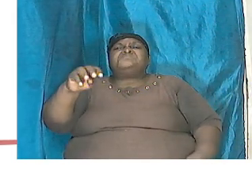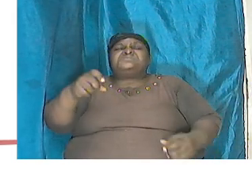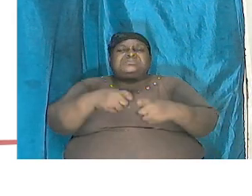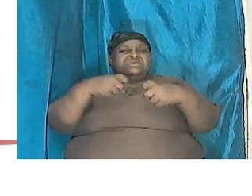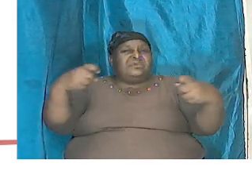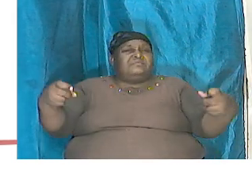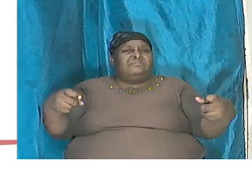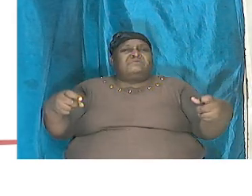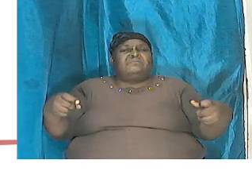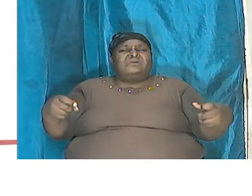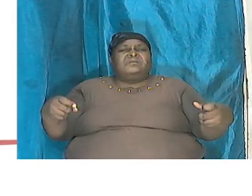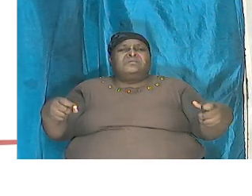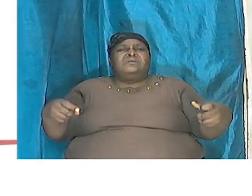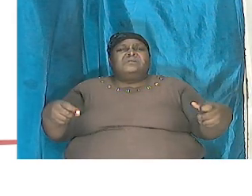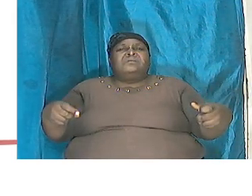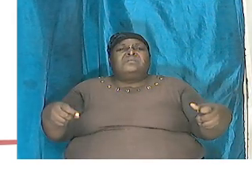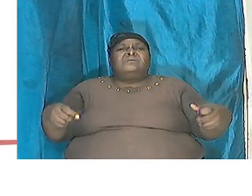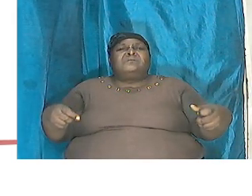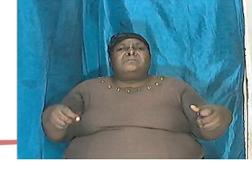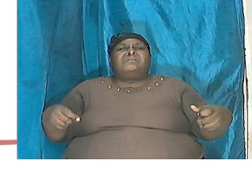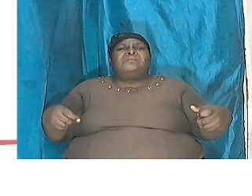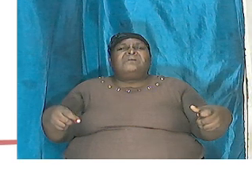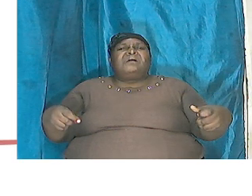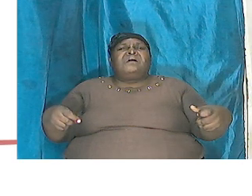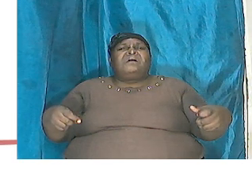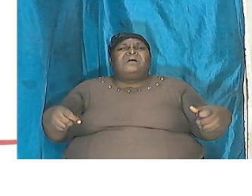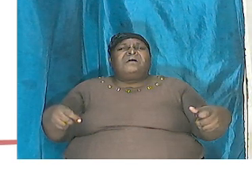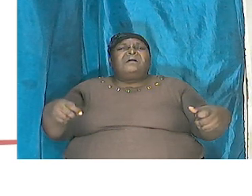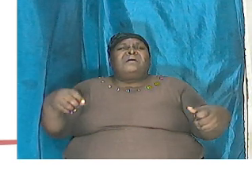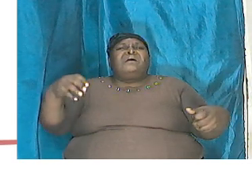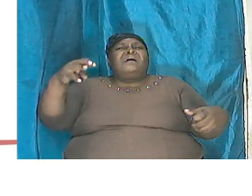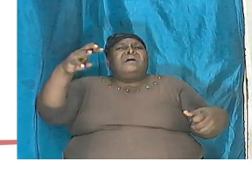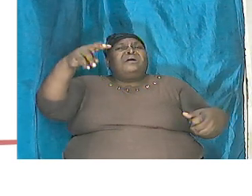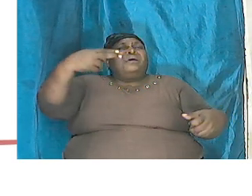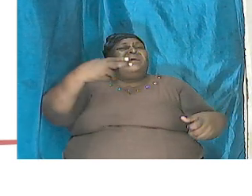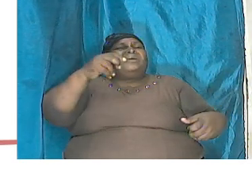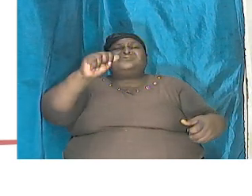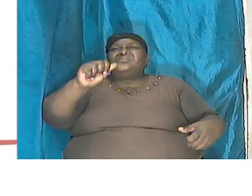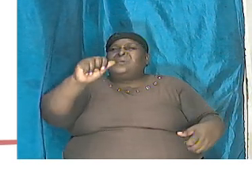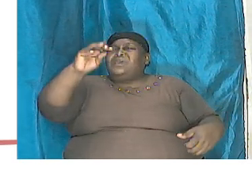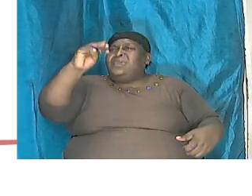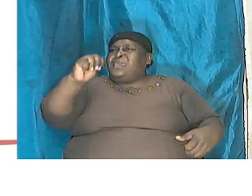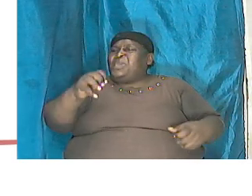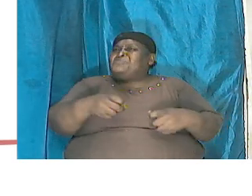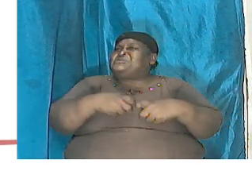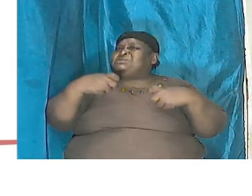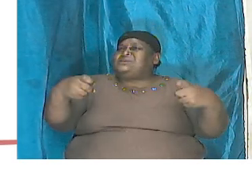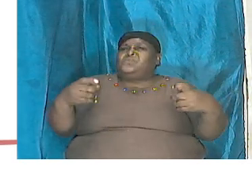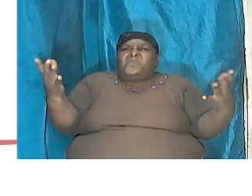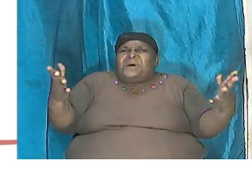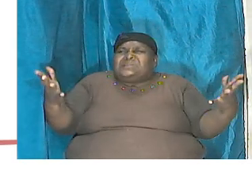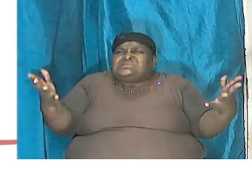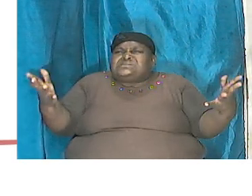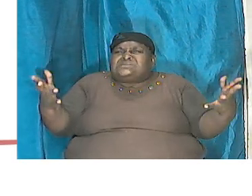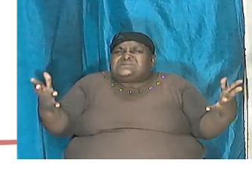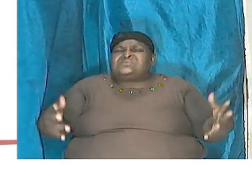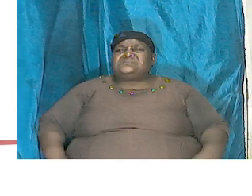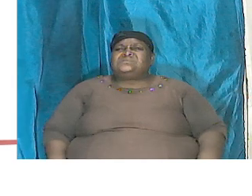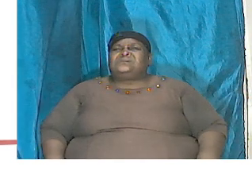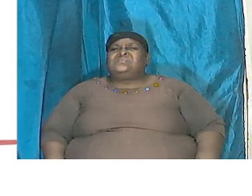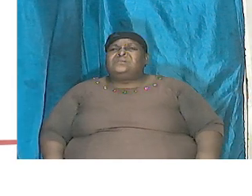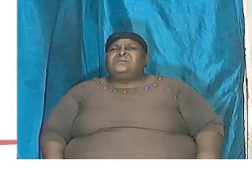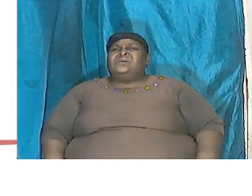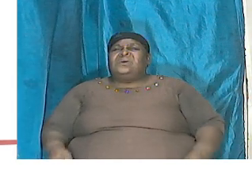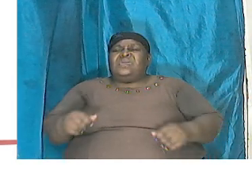notice and I might say this to us now because everybody is talking about Ham was